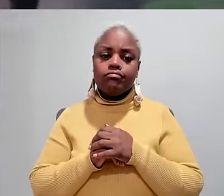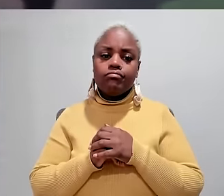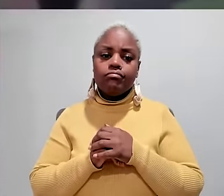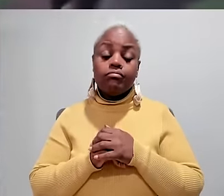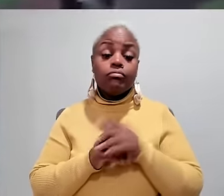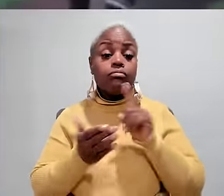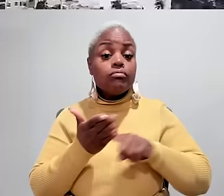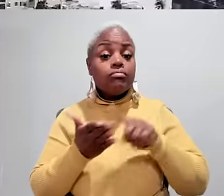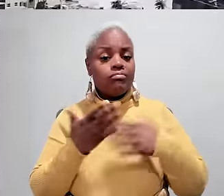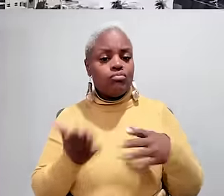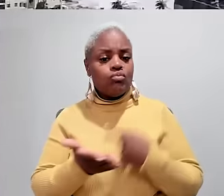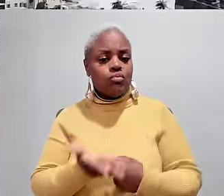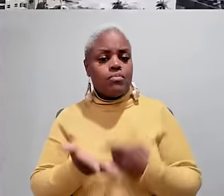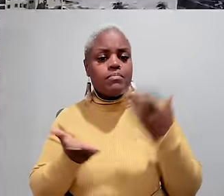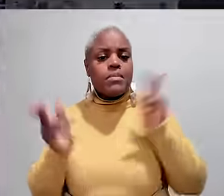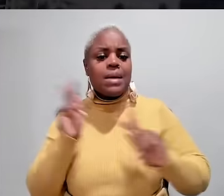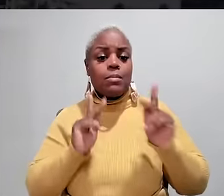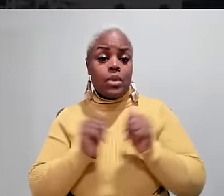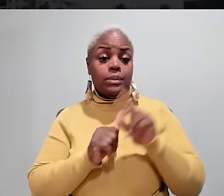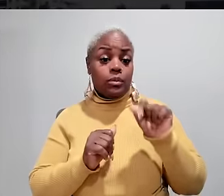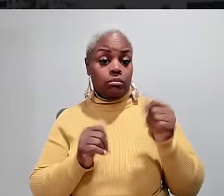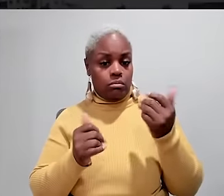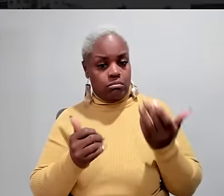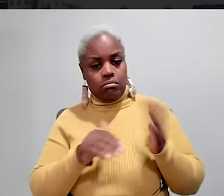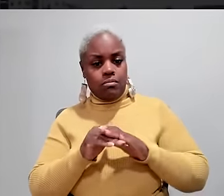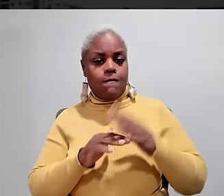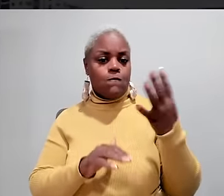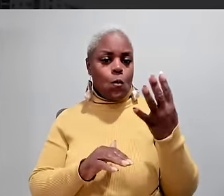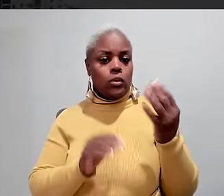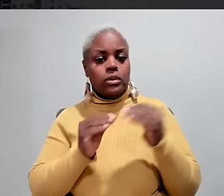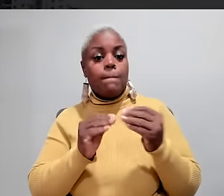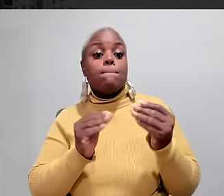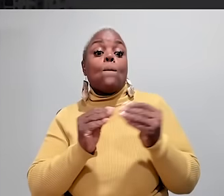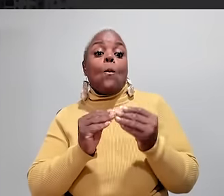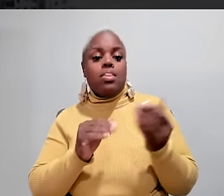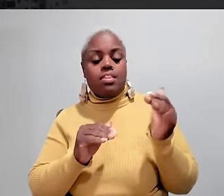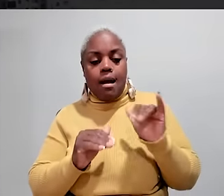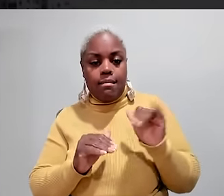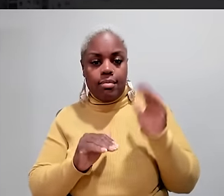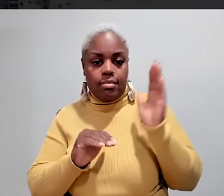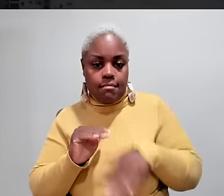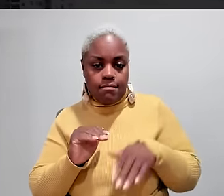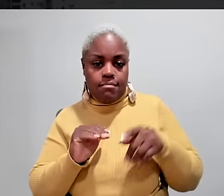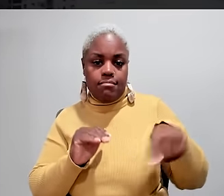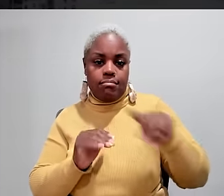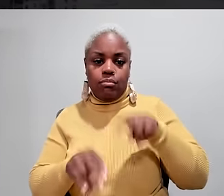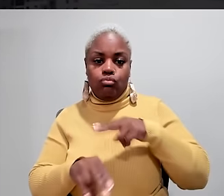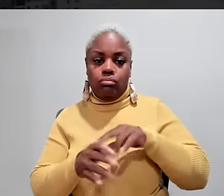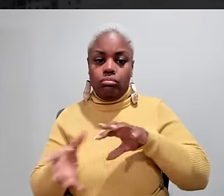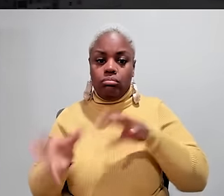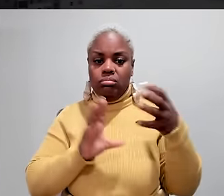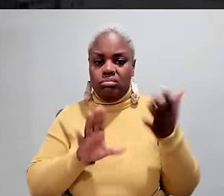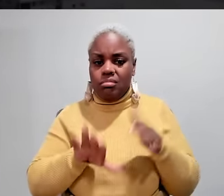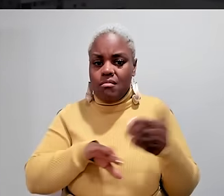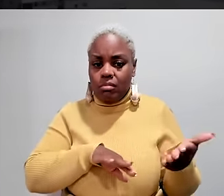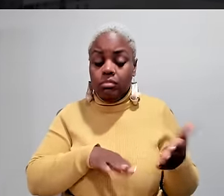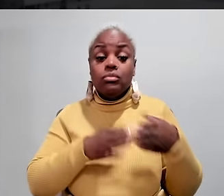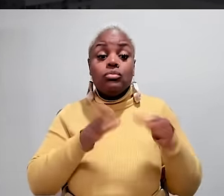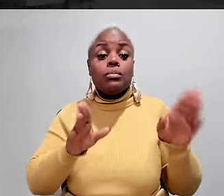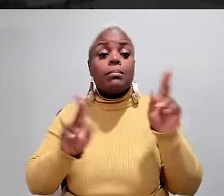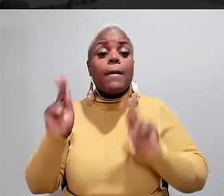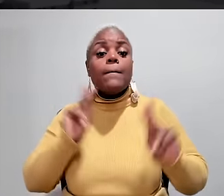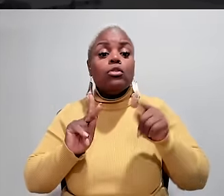sounding the alarm. Research shows people with disabilities are up to four times more likely to die in